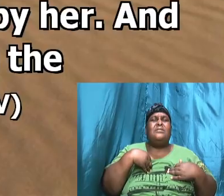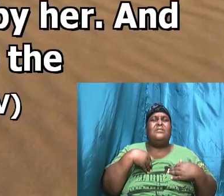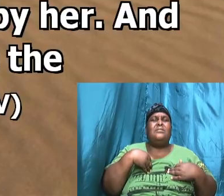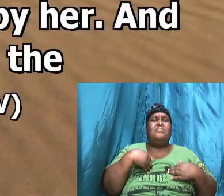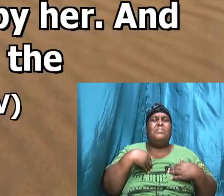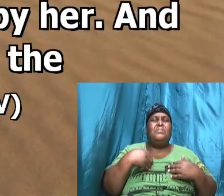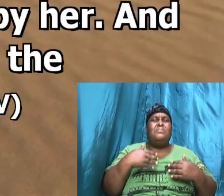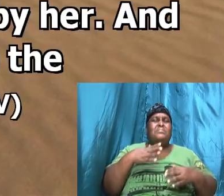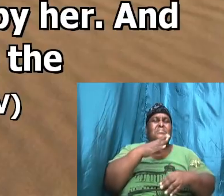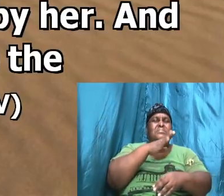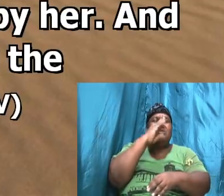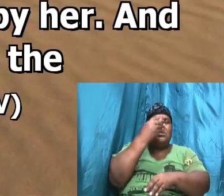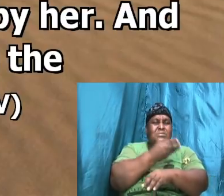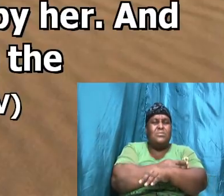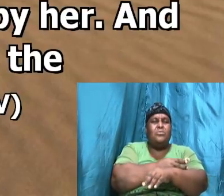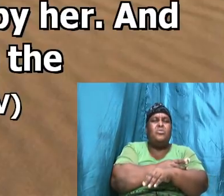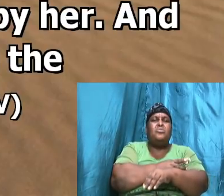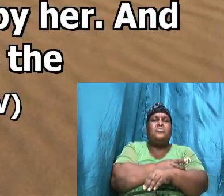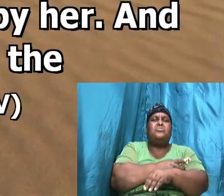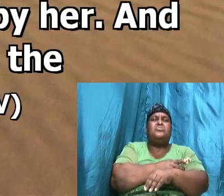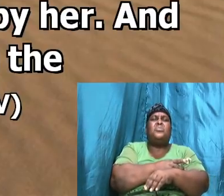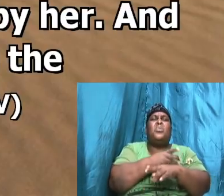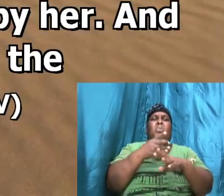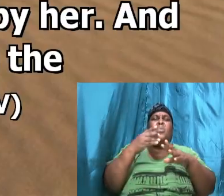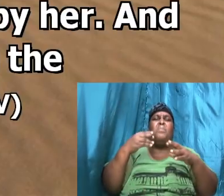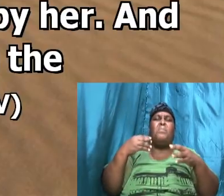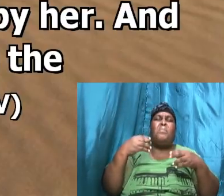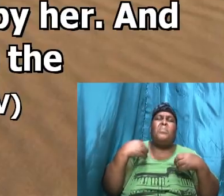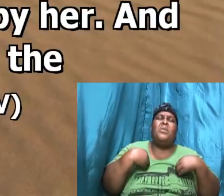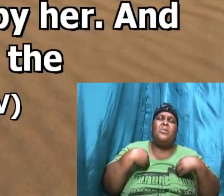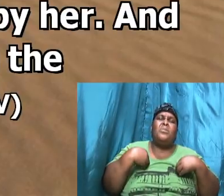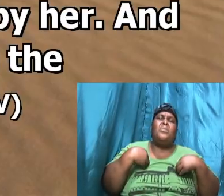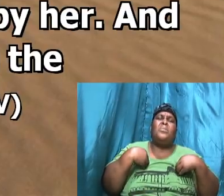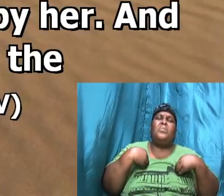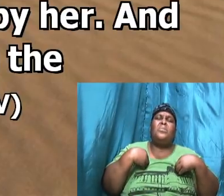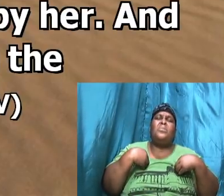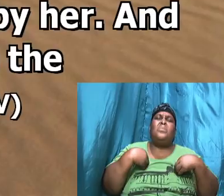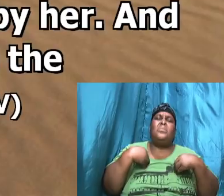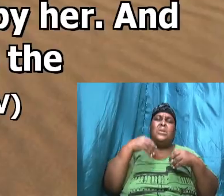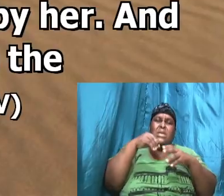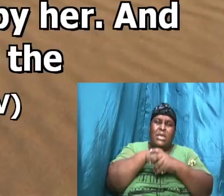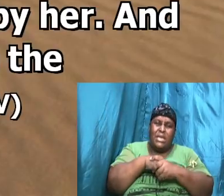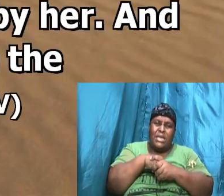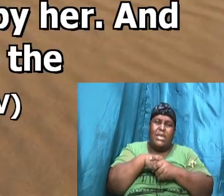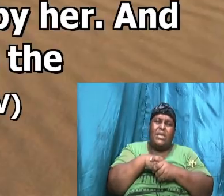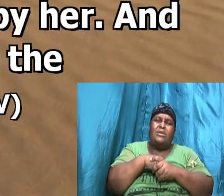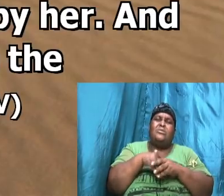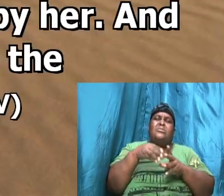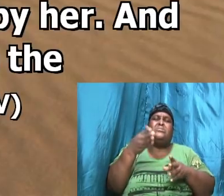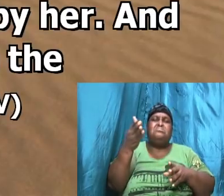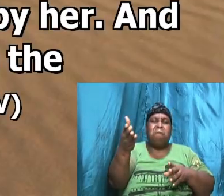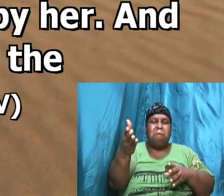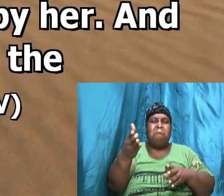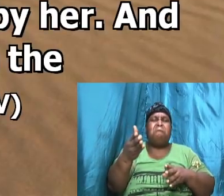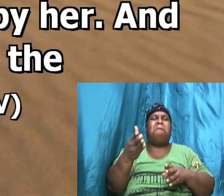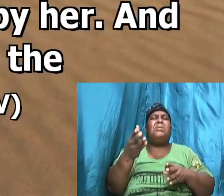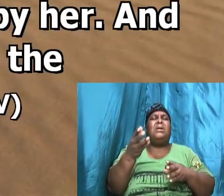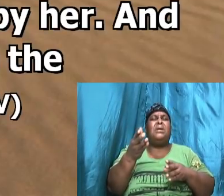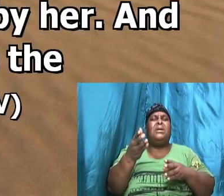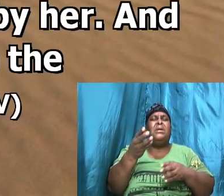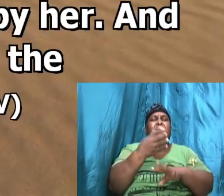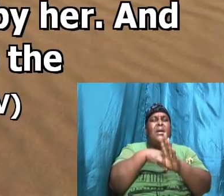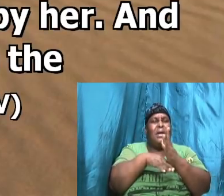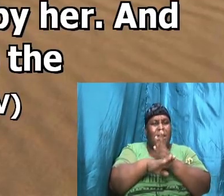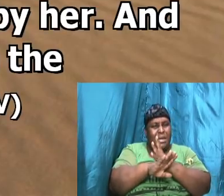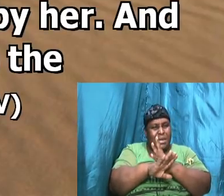maid it may be that I may obtain children by her and Abraham